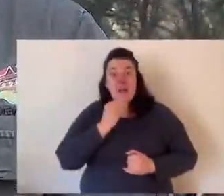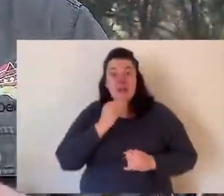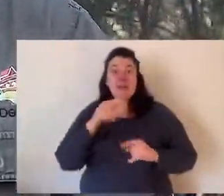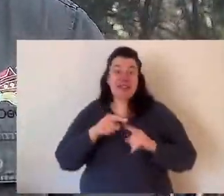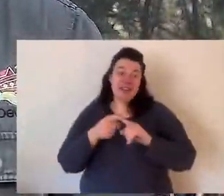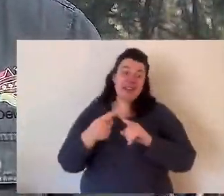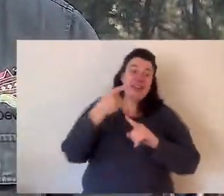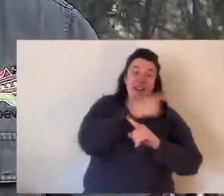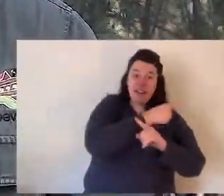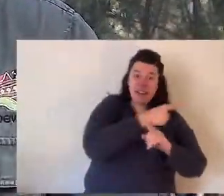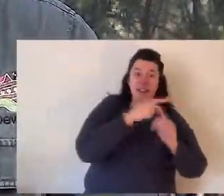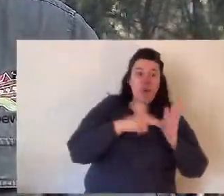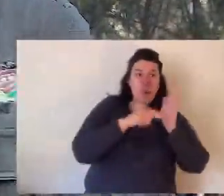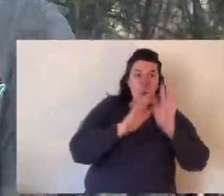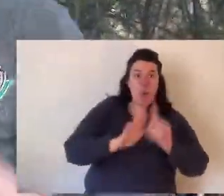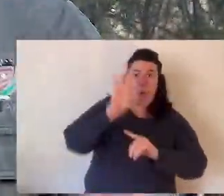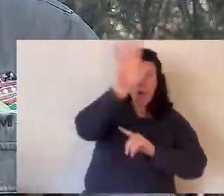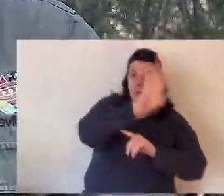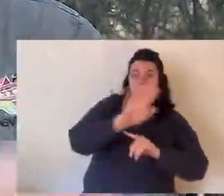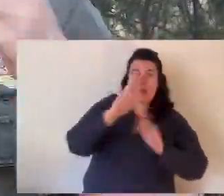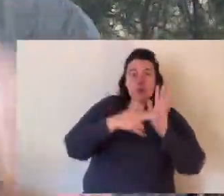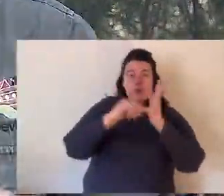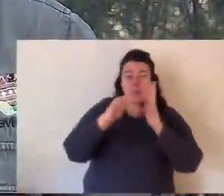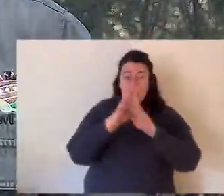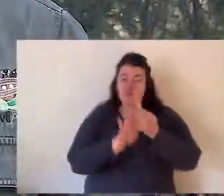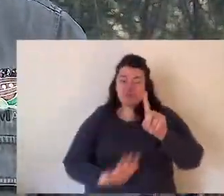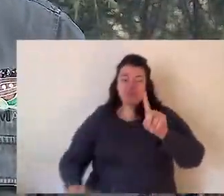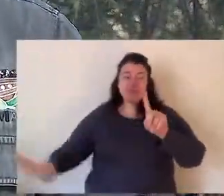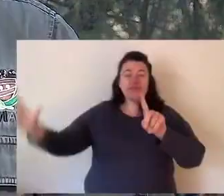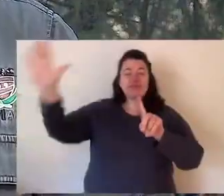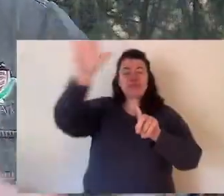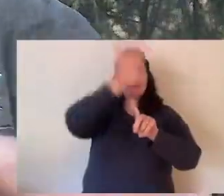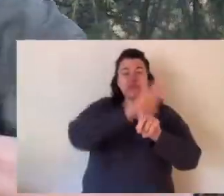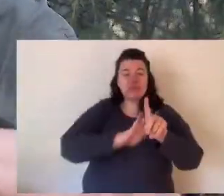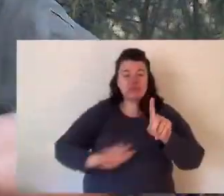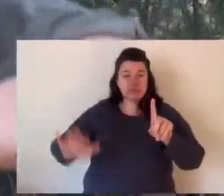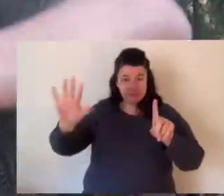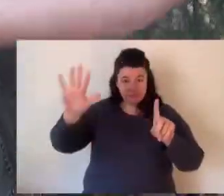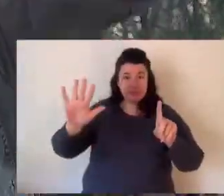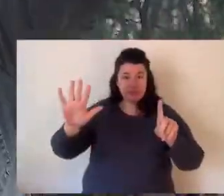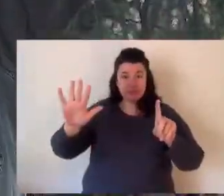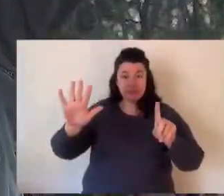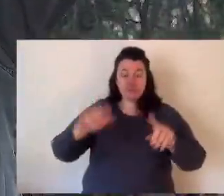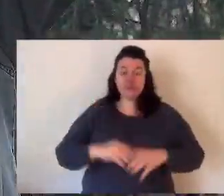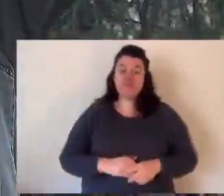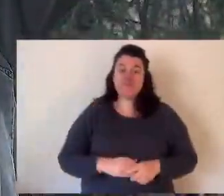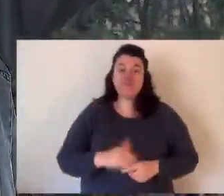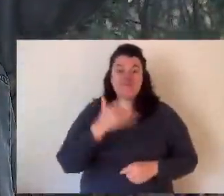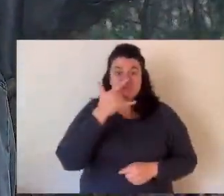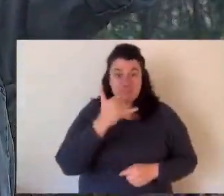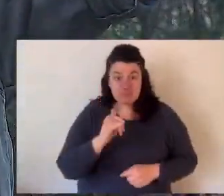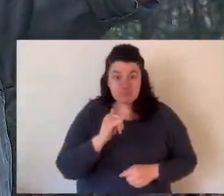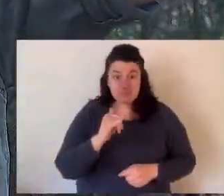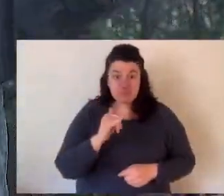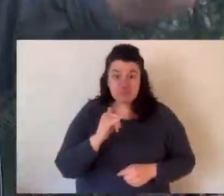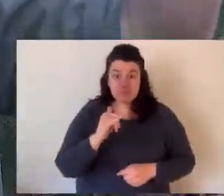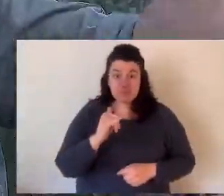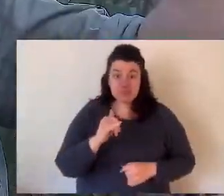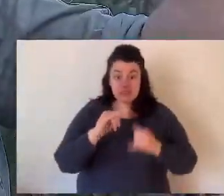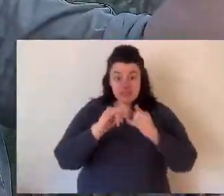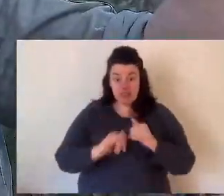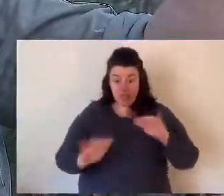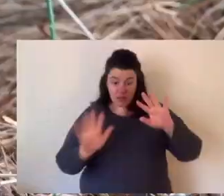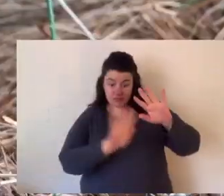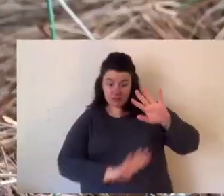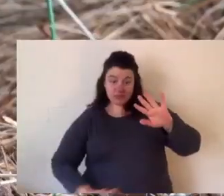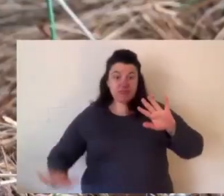of it you get the southern brown bandicoot. To the north of it you get the northern brown bandicoot. And they go all the way up through New South Wales, up into Queensland and around